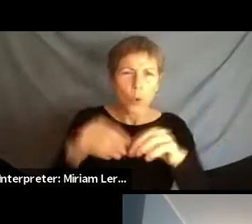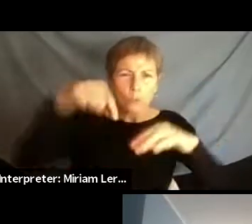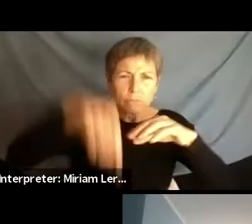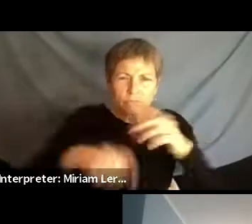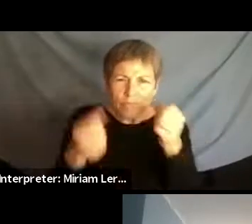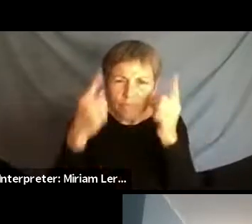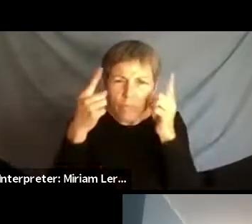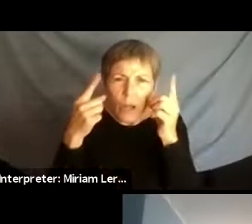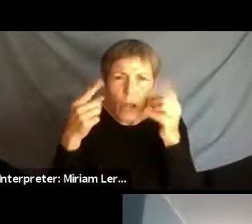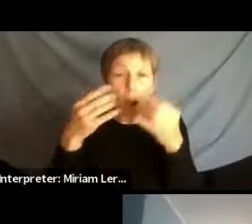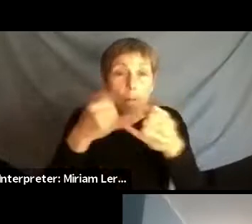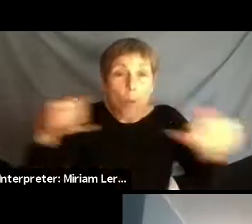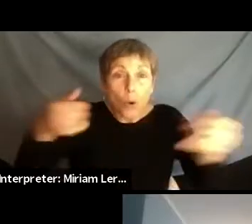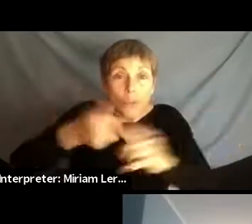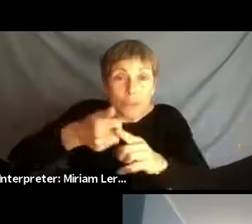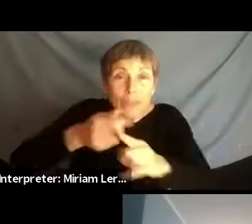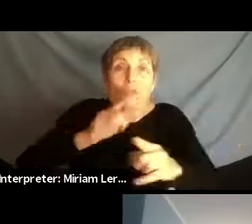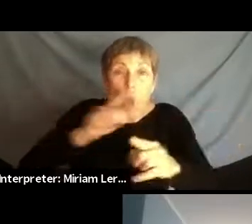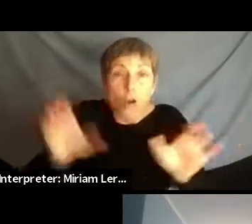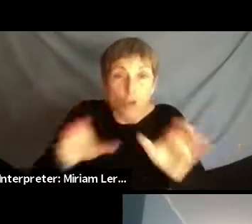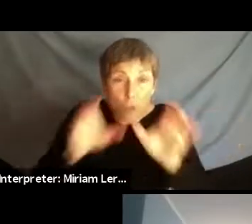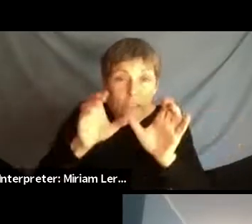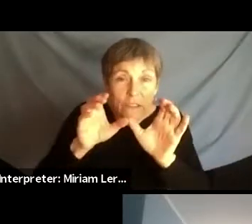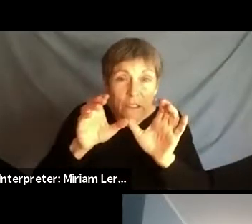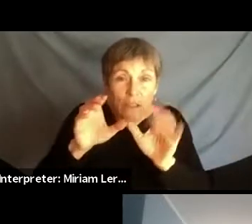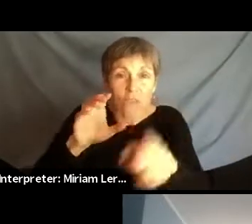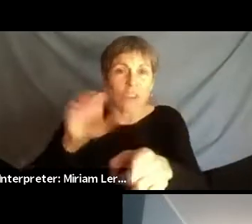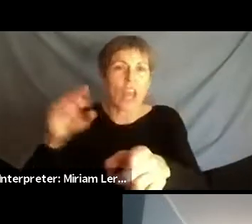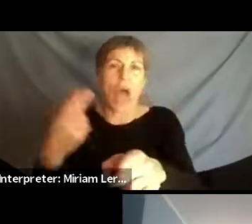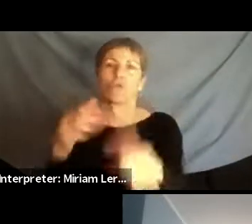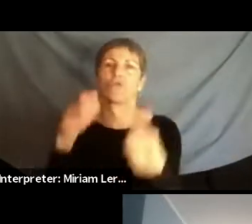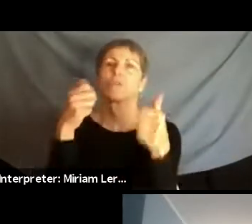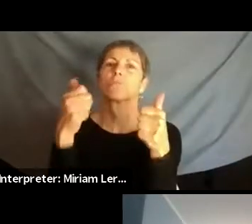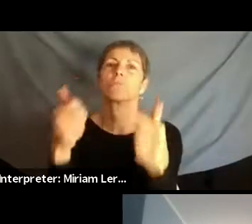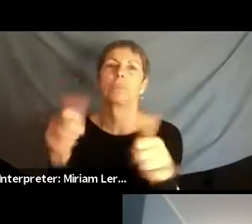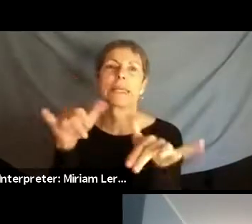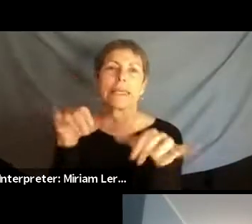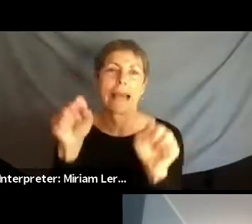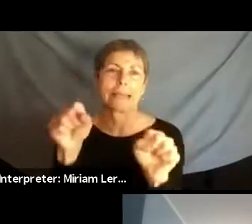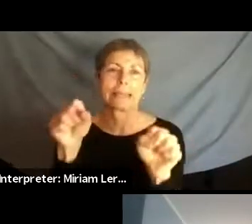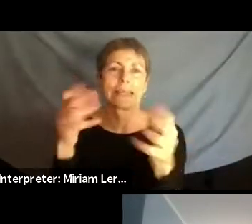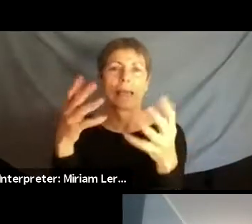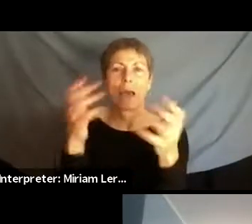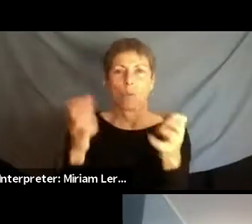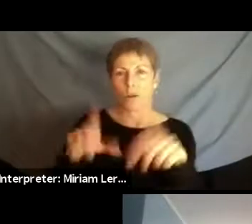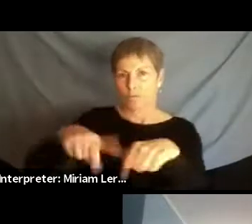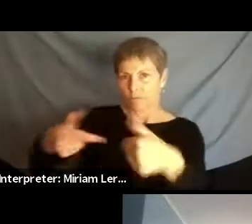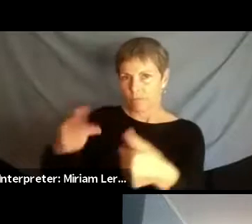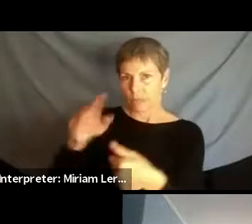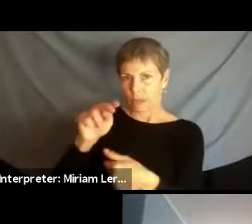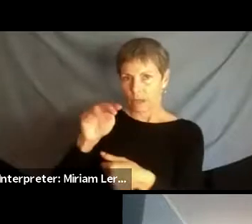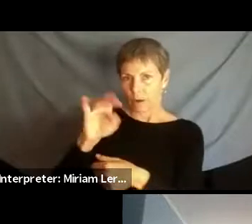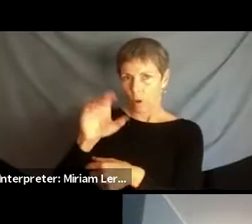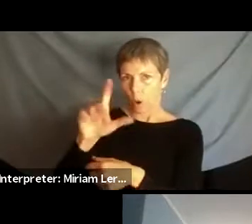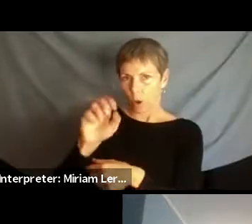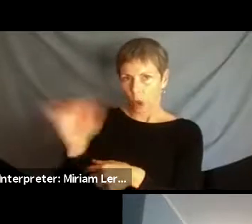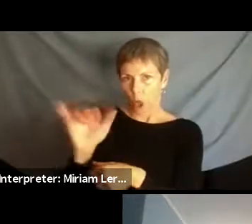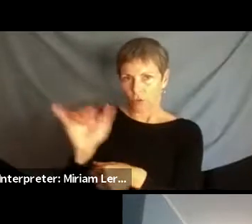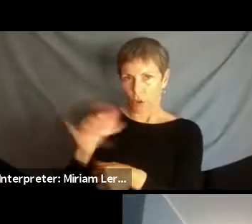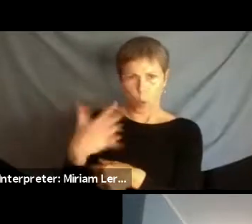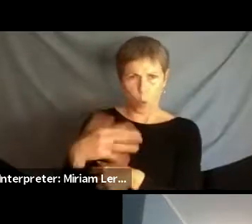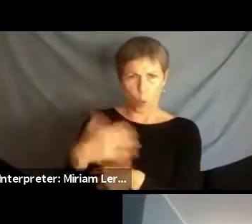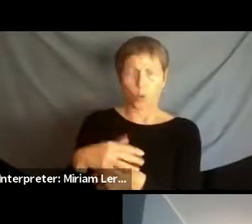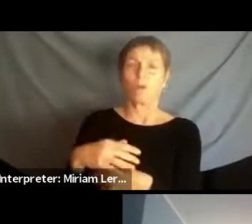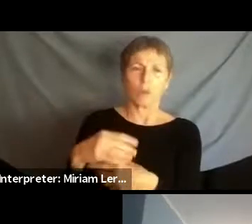as crisis. Yeah, exactly. I mean, want, yeah, I want to give Nicole a shot at this question as well, too, because, I mean, there's a lot of parallels,